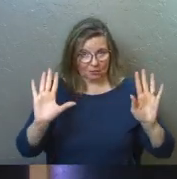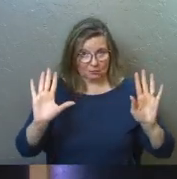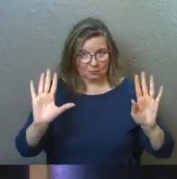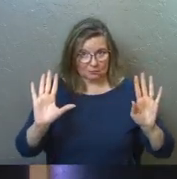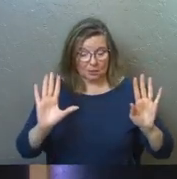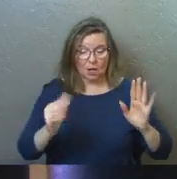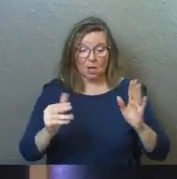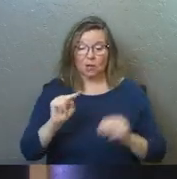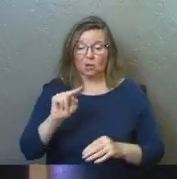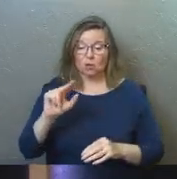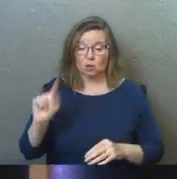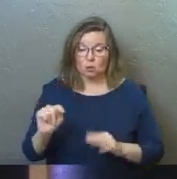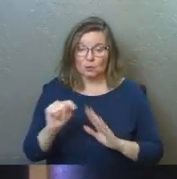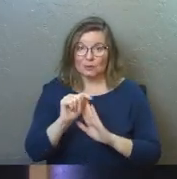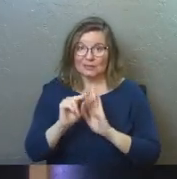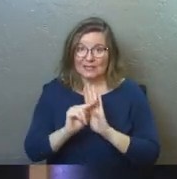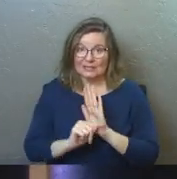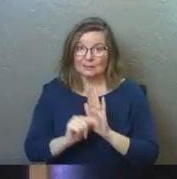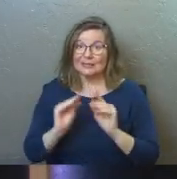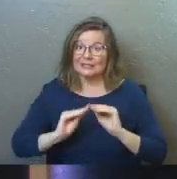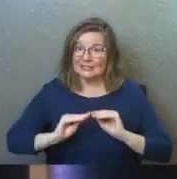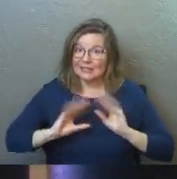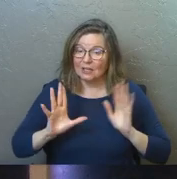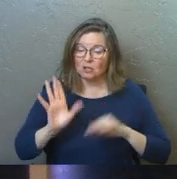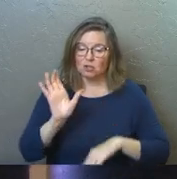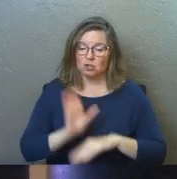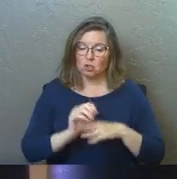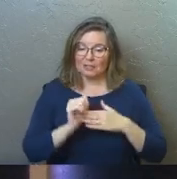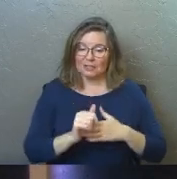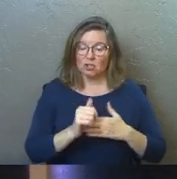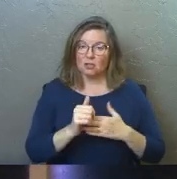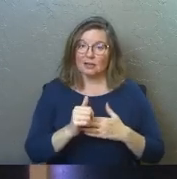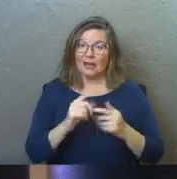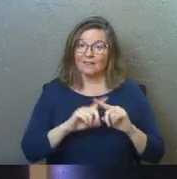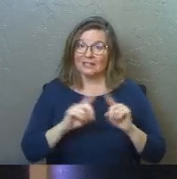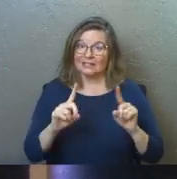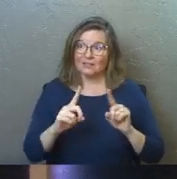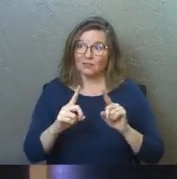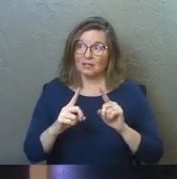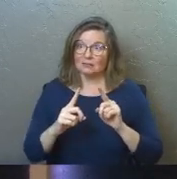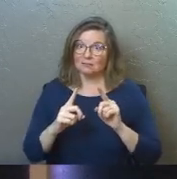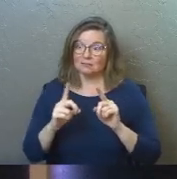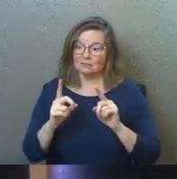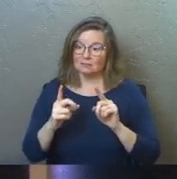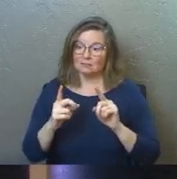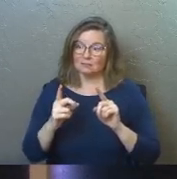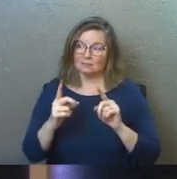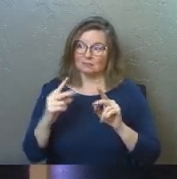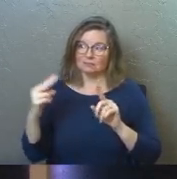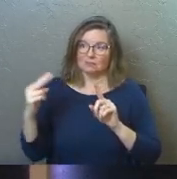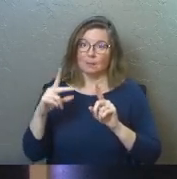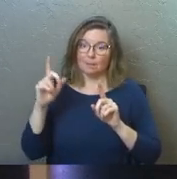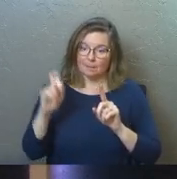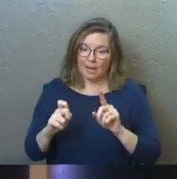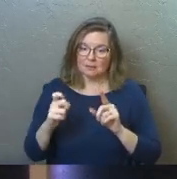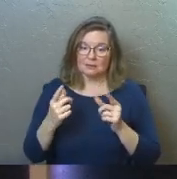that. The New Testament is very, very clear that church leaders are held to a different standard, and there are times when elders must be rebuked of